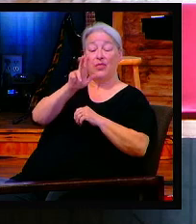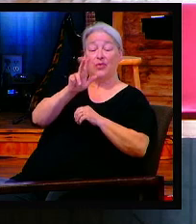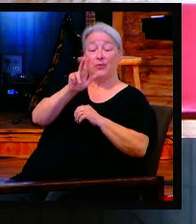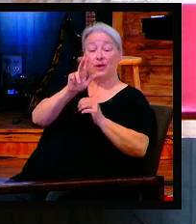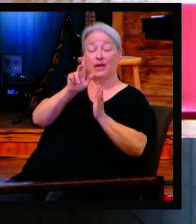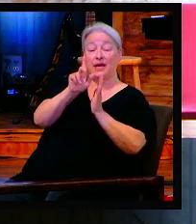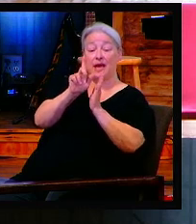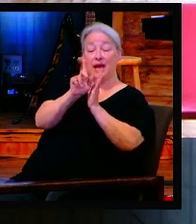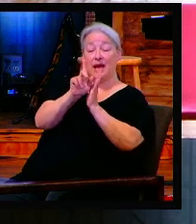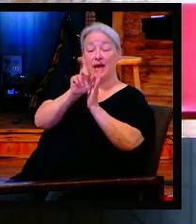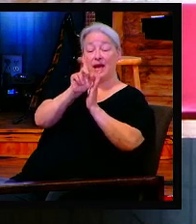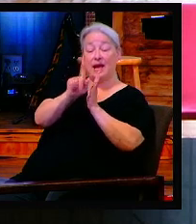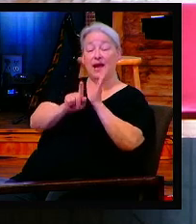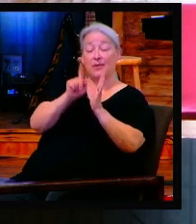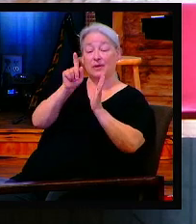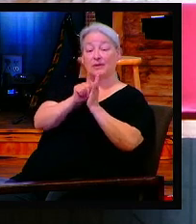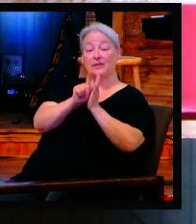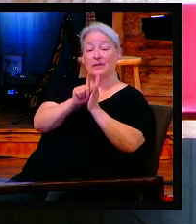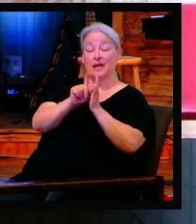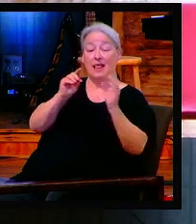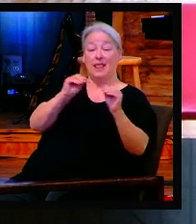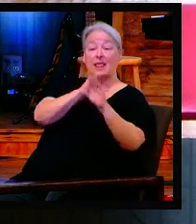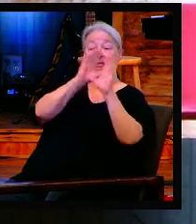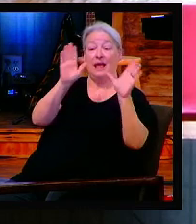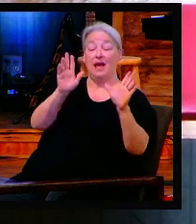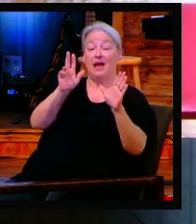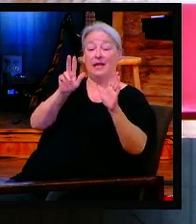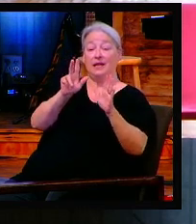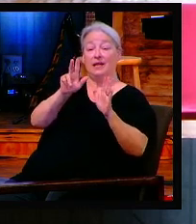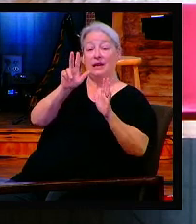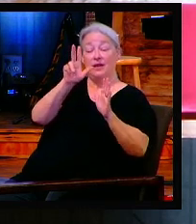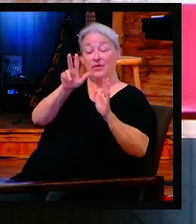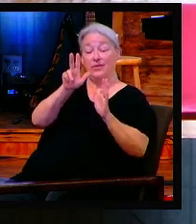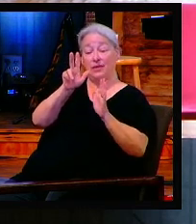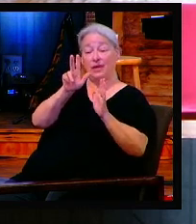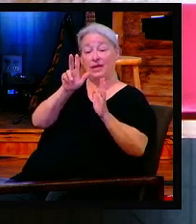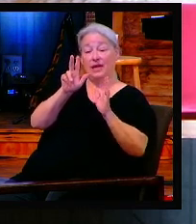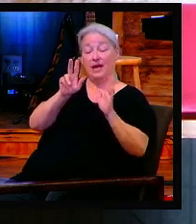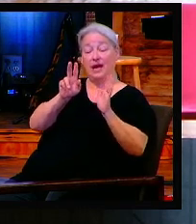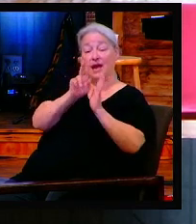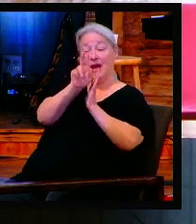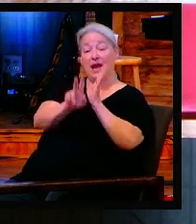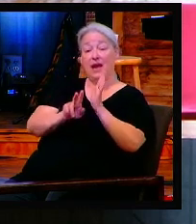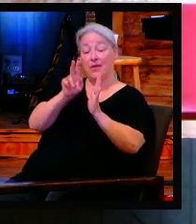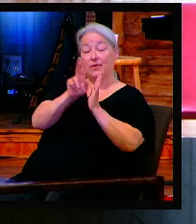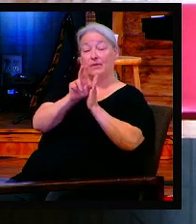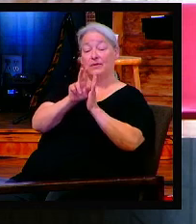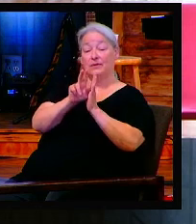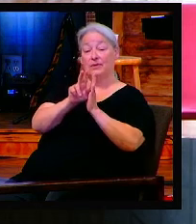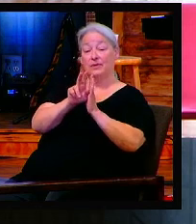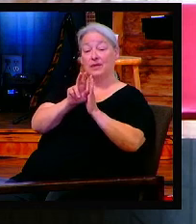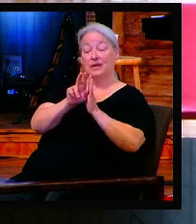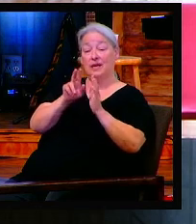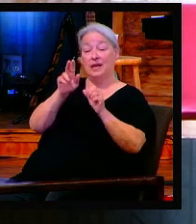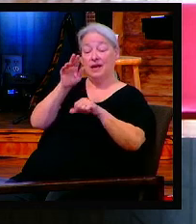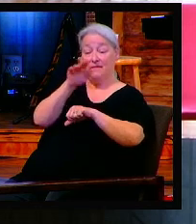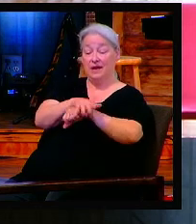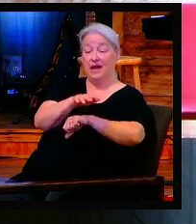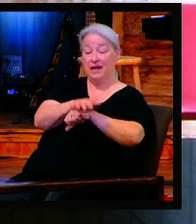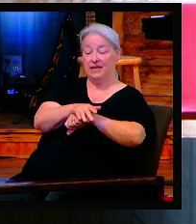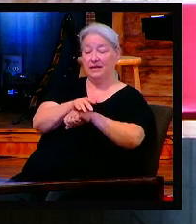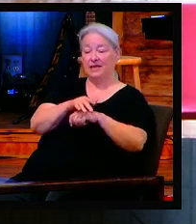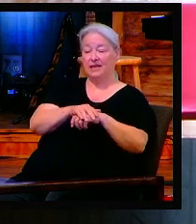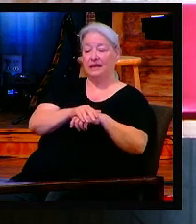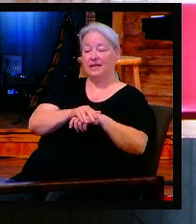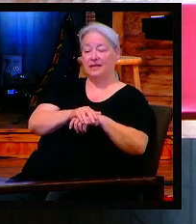hours, both, imagine they're nailed to the cross and both thieves are now making fun of Christ. And then somewhere along the way,